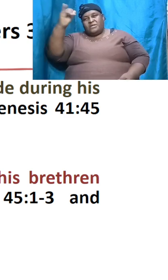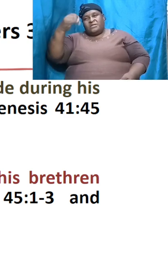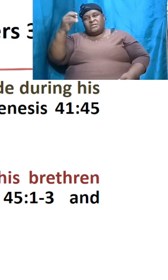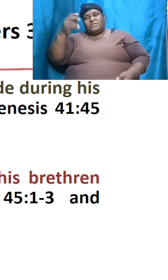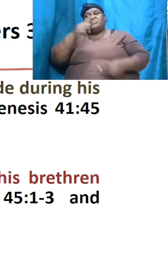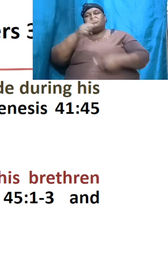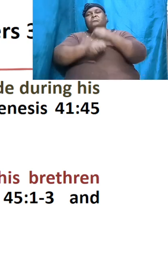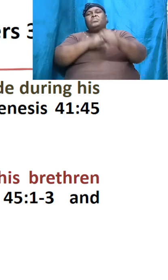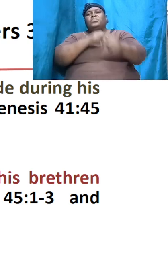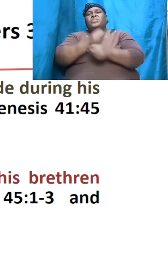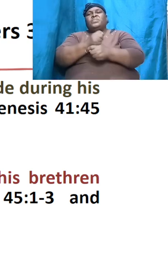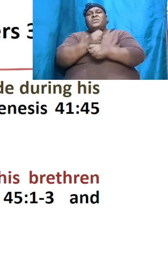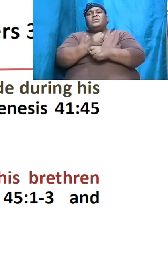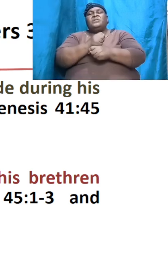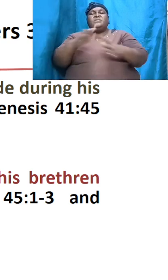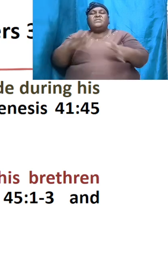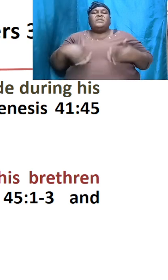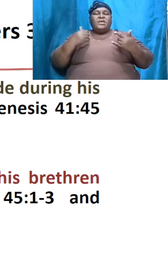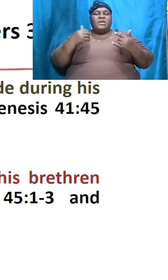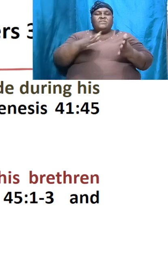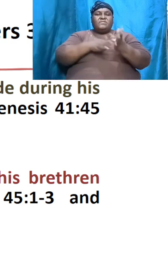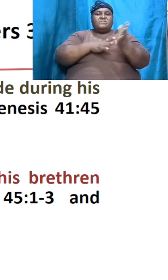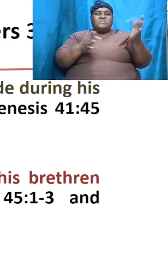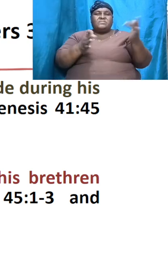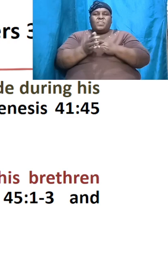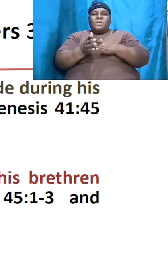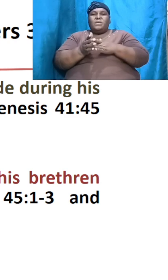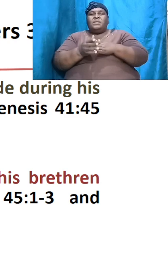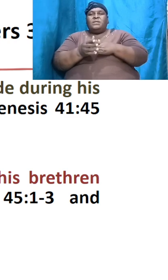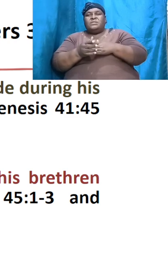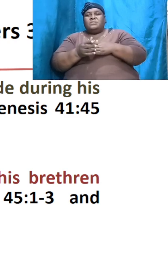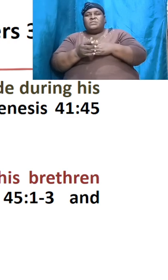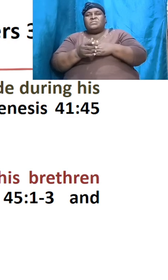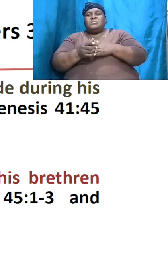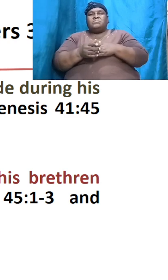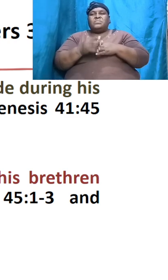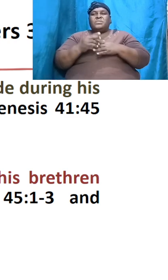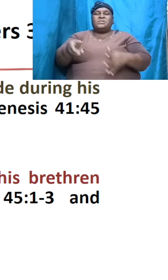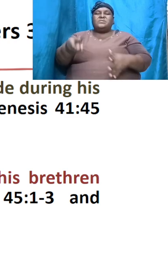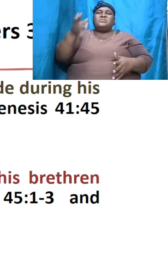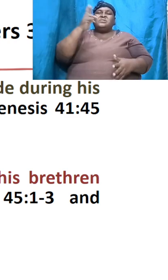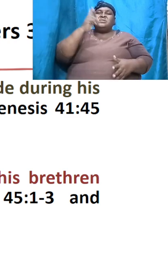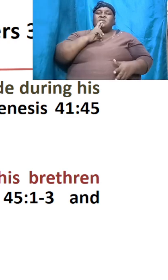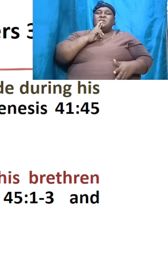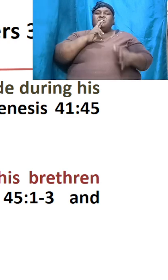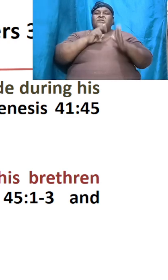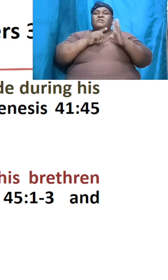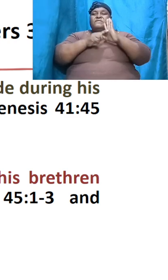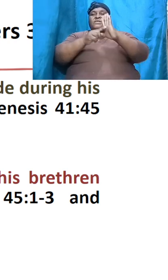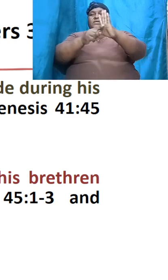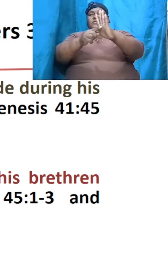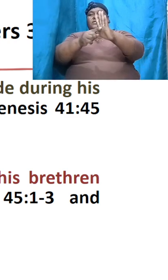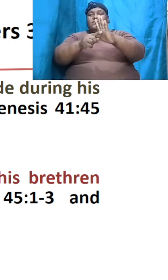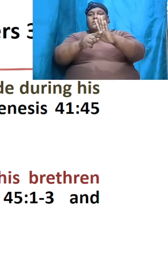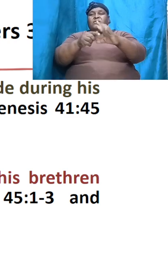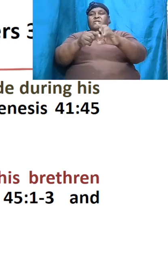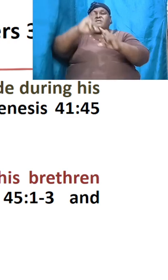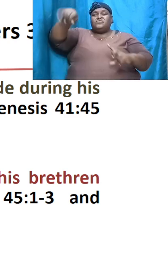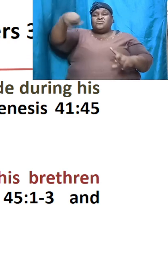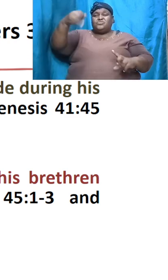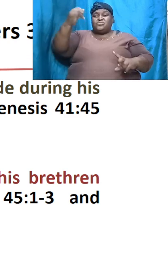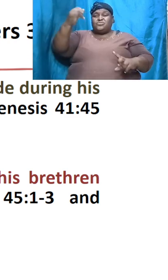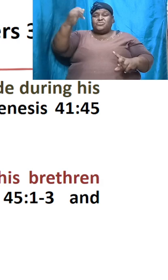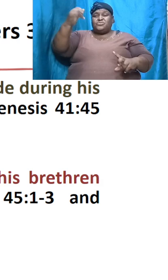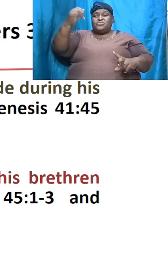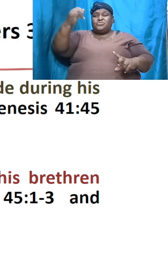the life of Christ every step of the way his revelation of himself to his brethren the second time look at Genesis